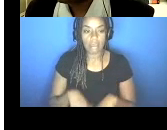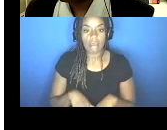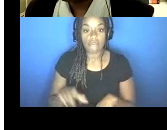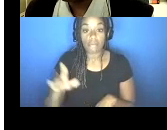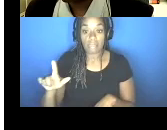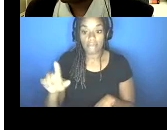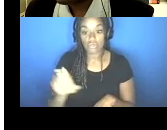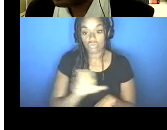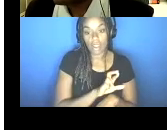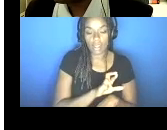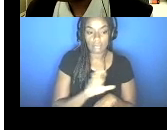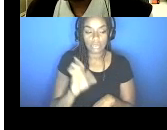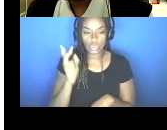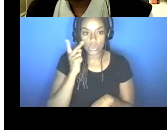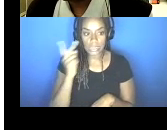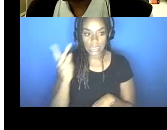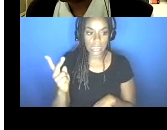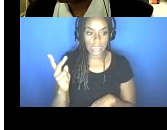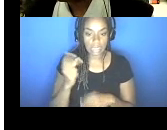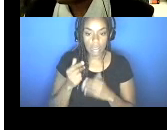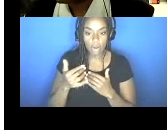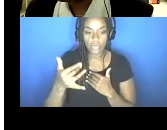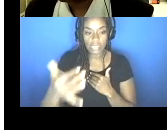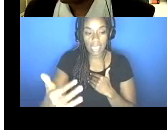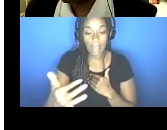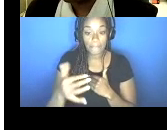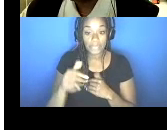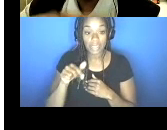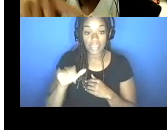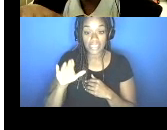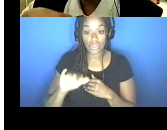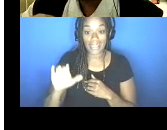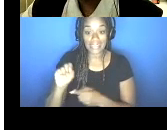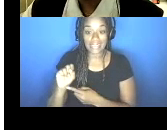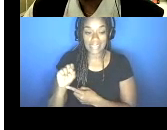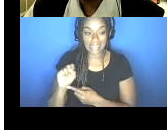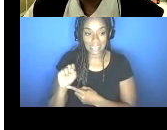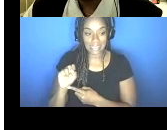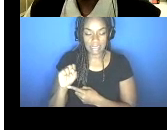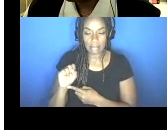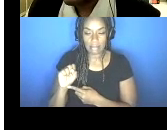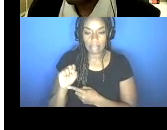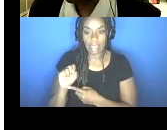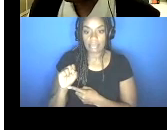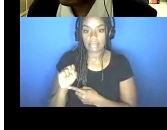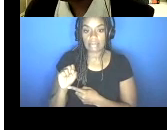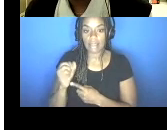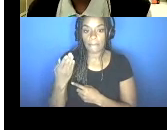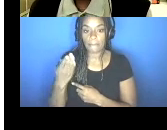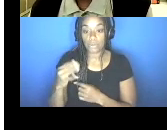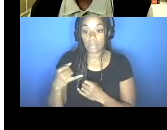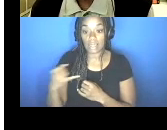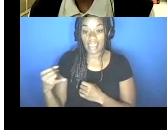the bottom, you can see over time. So from the first, these are cases, these, this, this solid blue line represents average